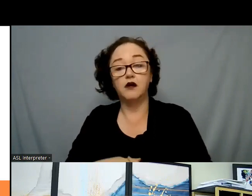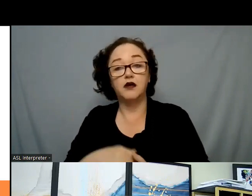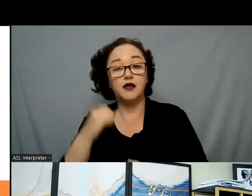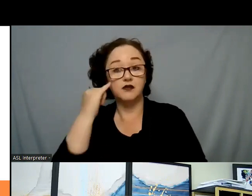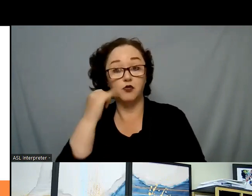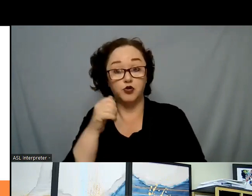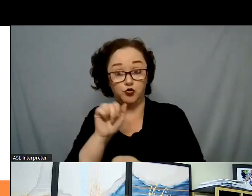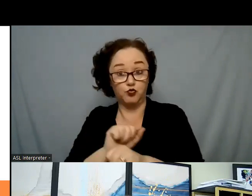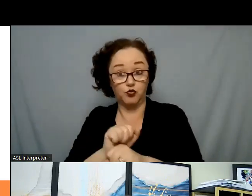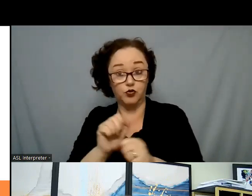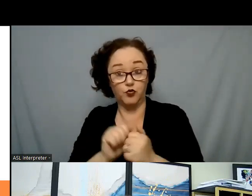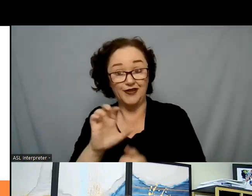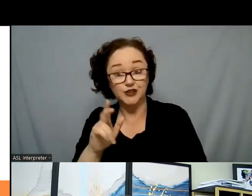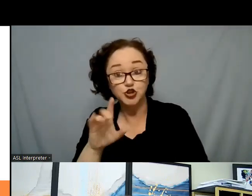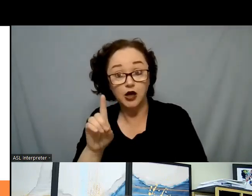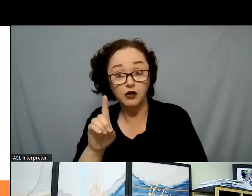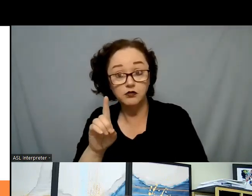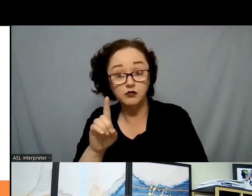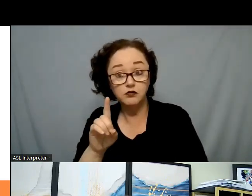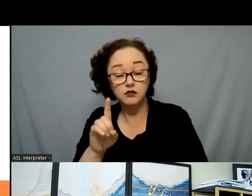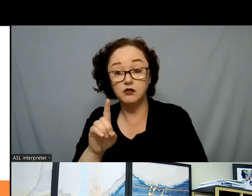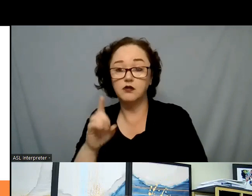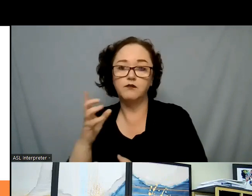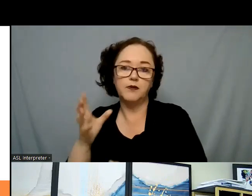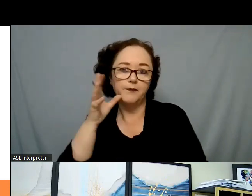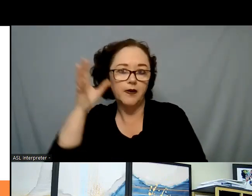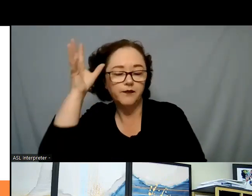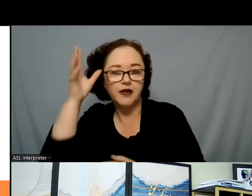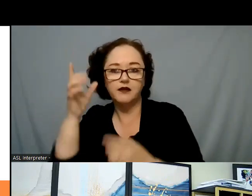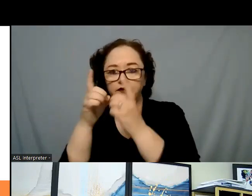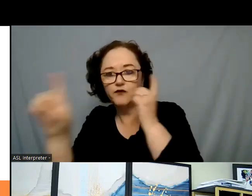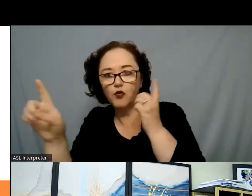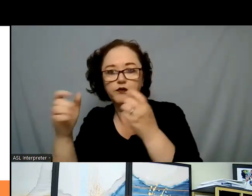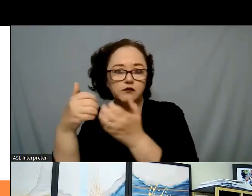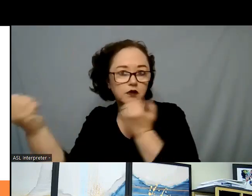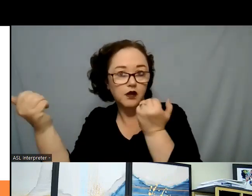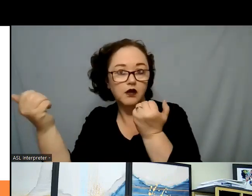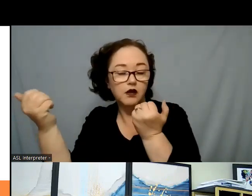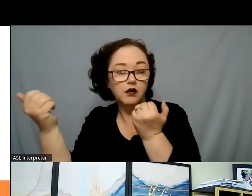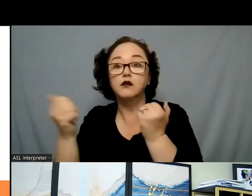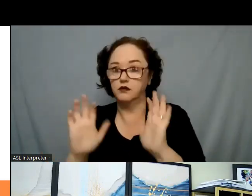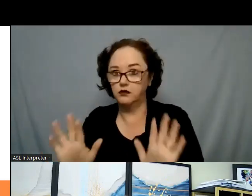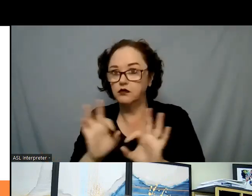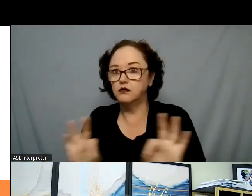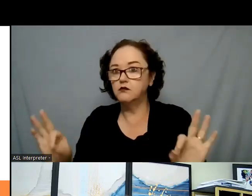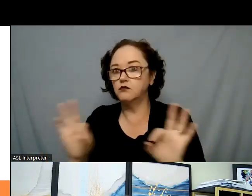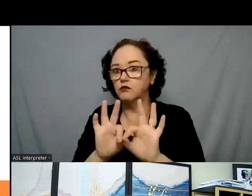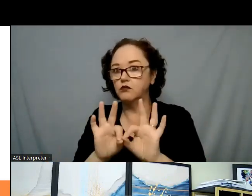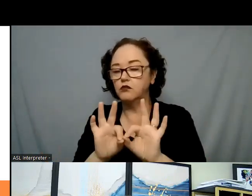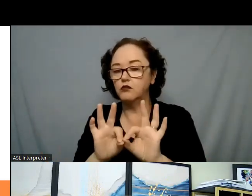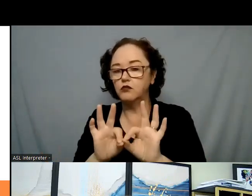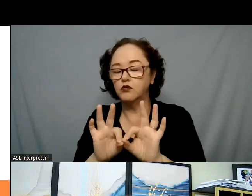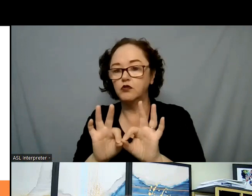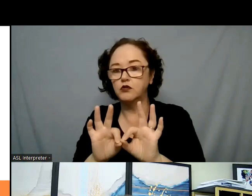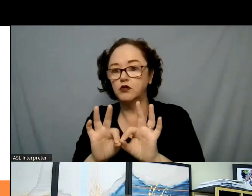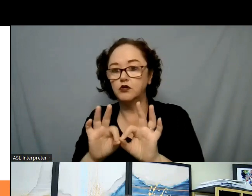and the parents are separated, or they're divorced, it's important to note who gets the